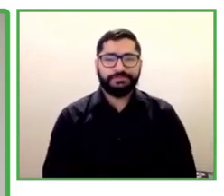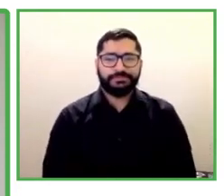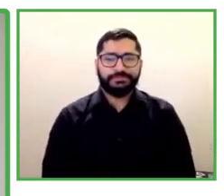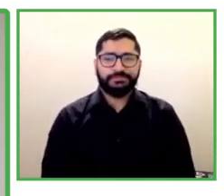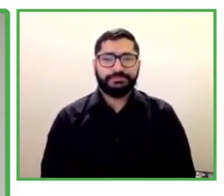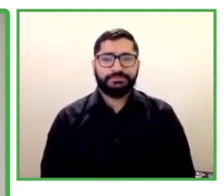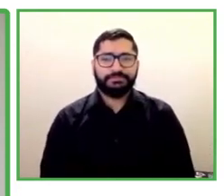Thank you. Thank you.